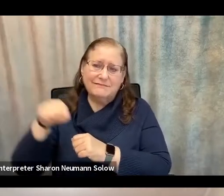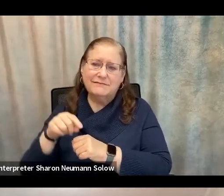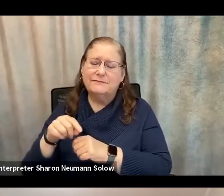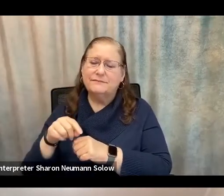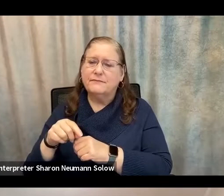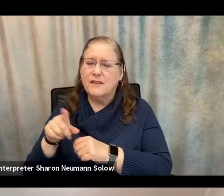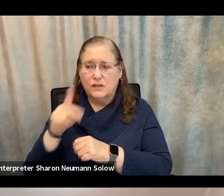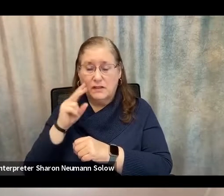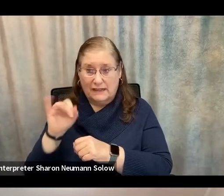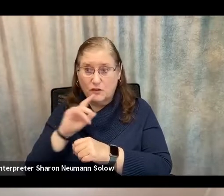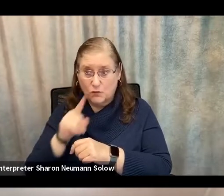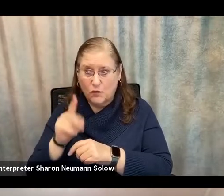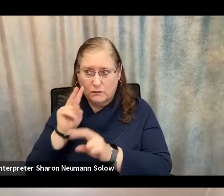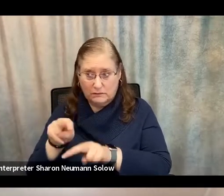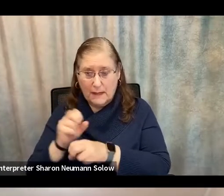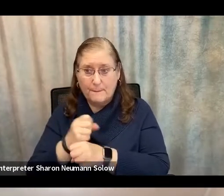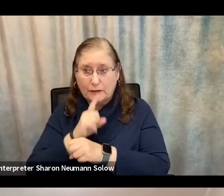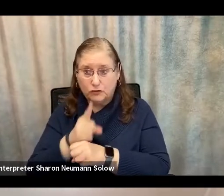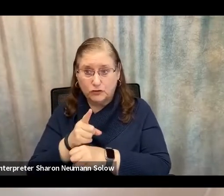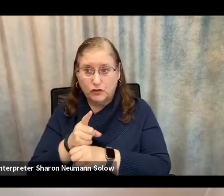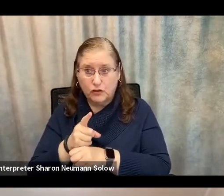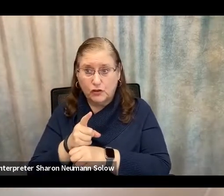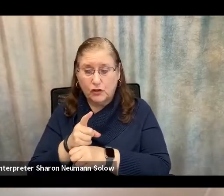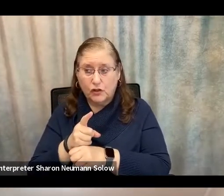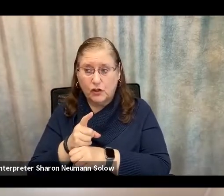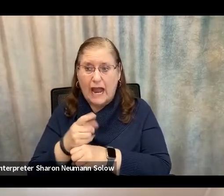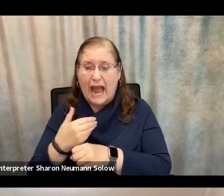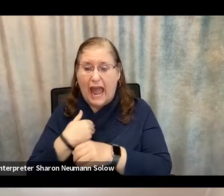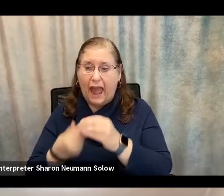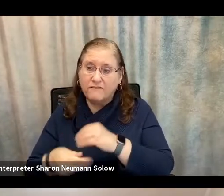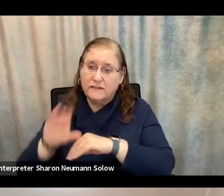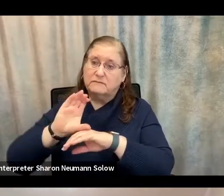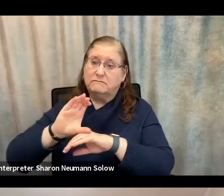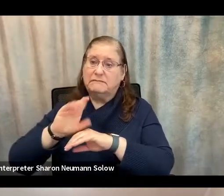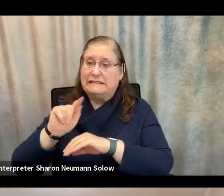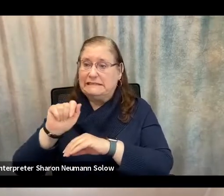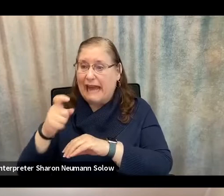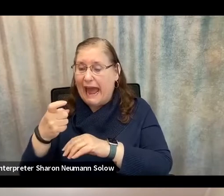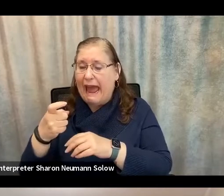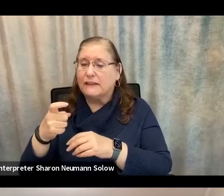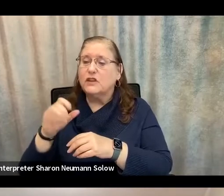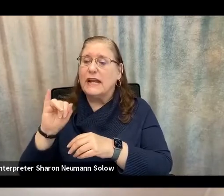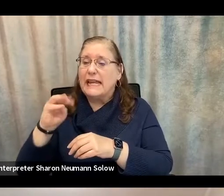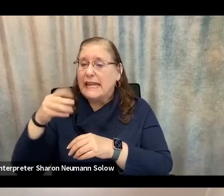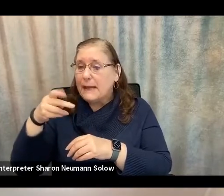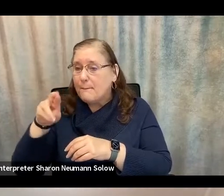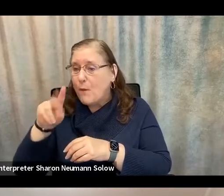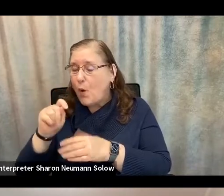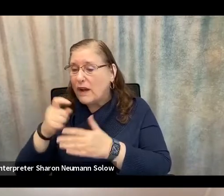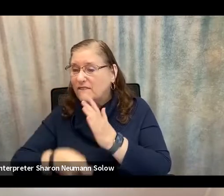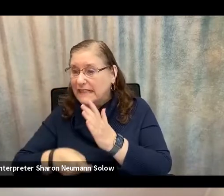you look to see whether there are additional import or custom tax fees that could be hidden that you're not aware of